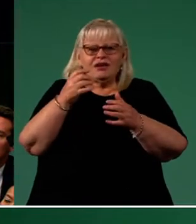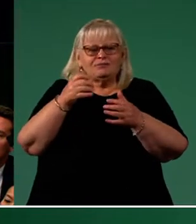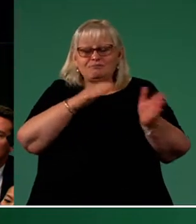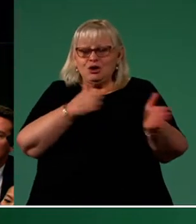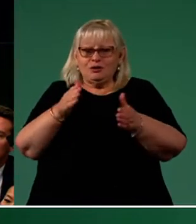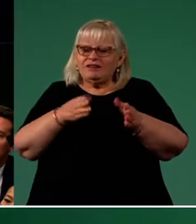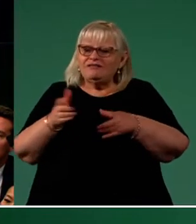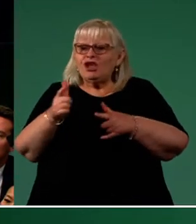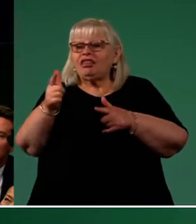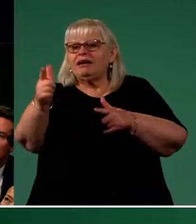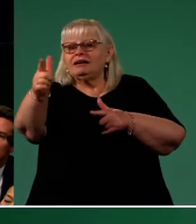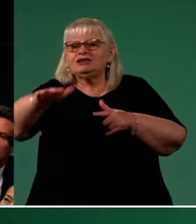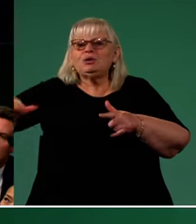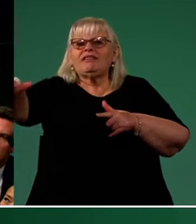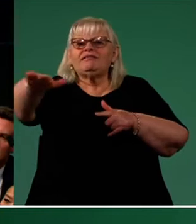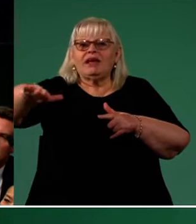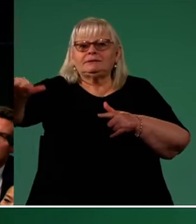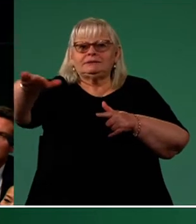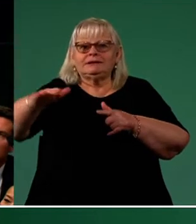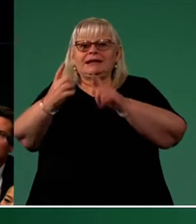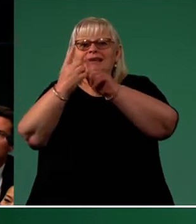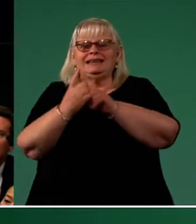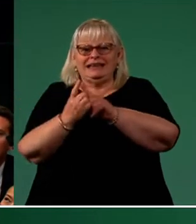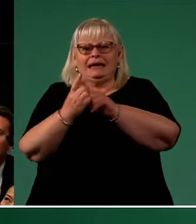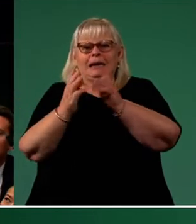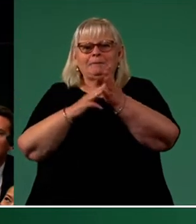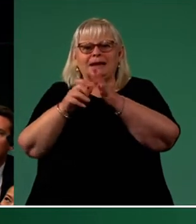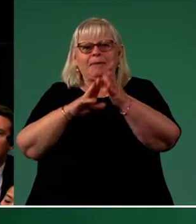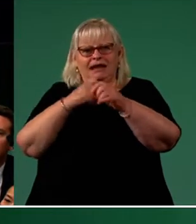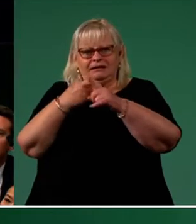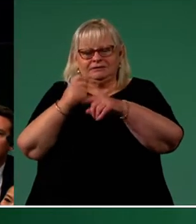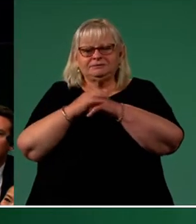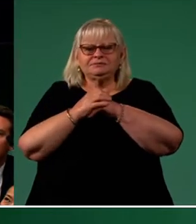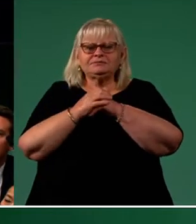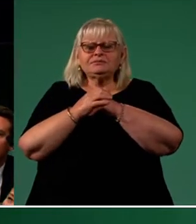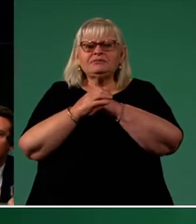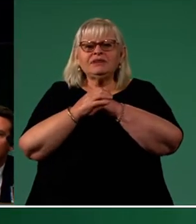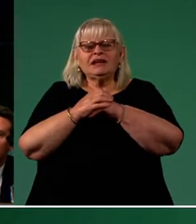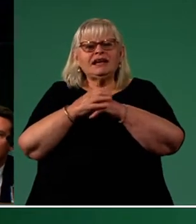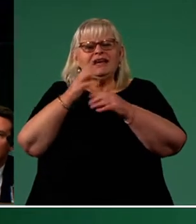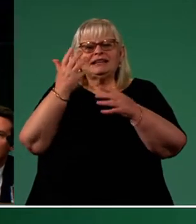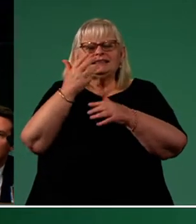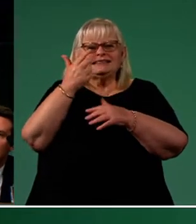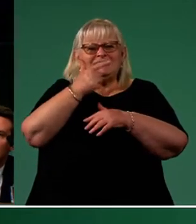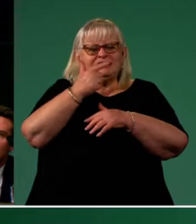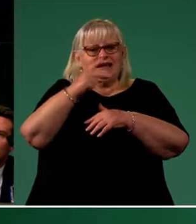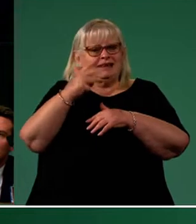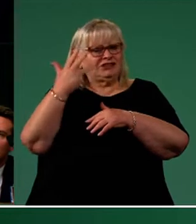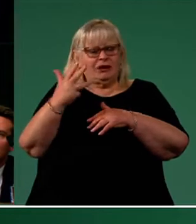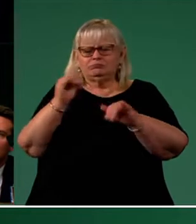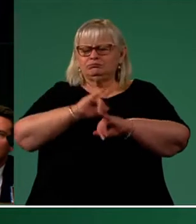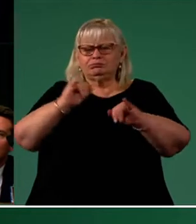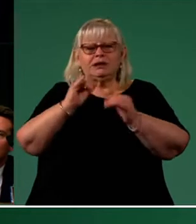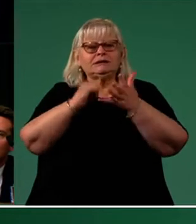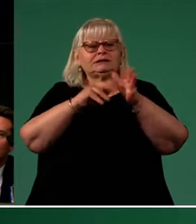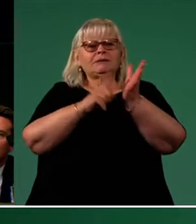down the river to the flats, located near Meadowbank. In 1789, a devastating smallpox epidemic swept